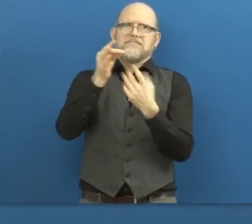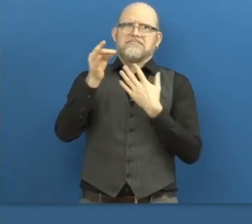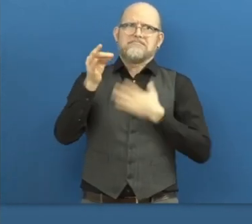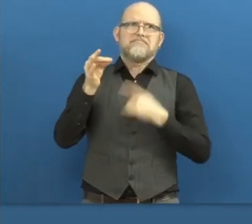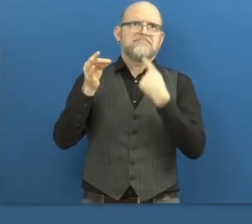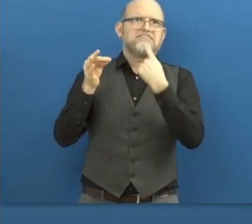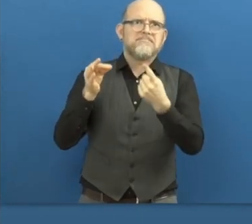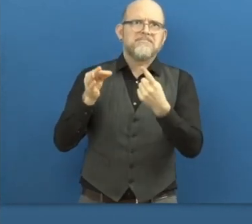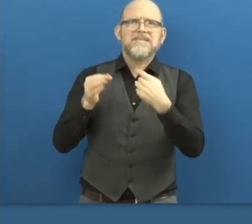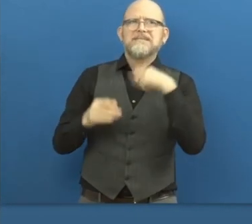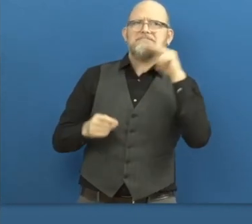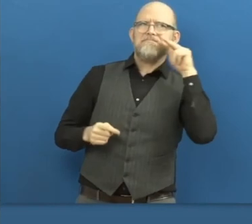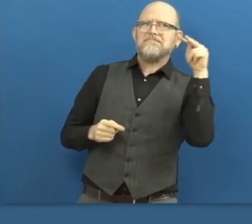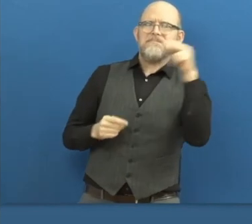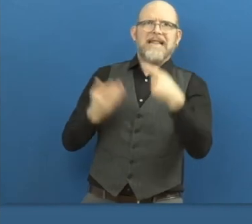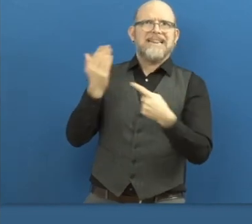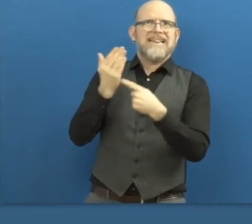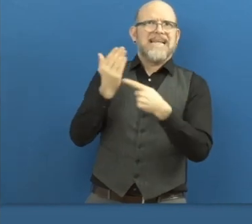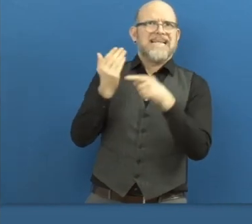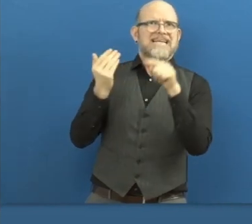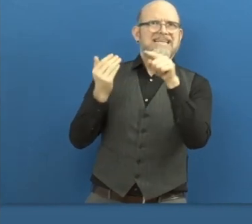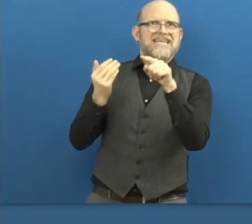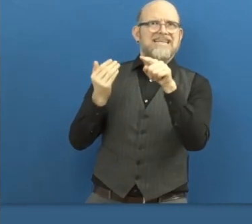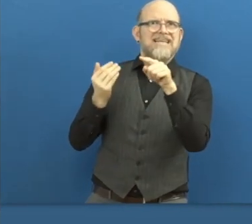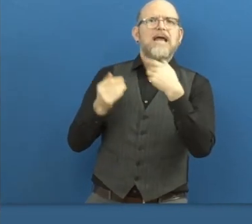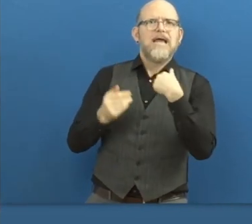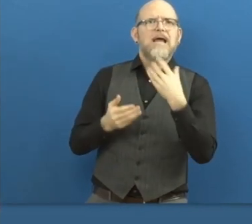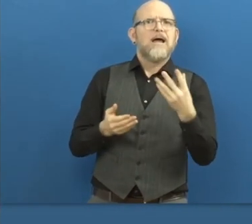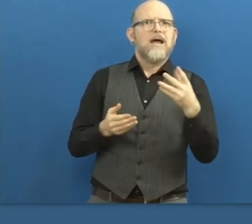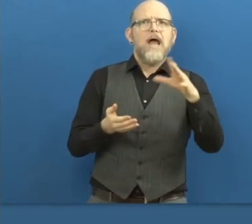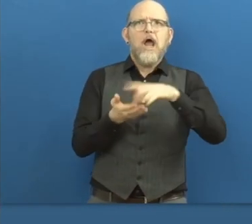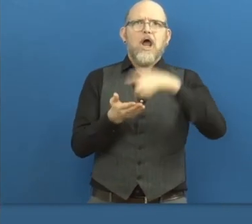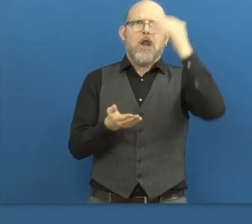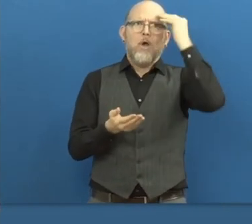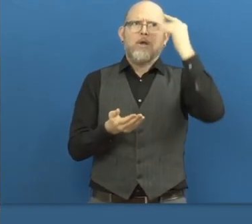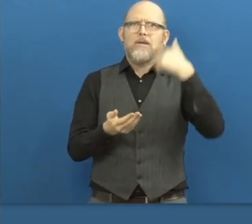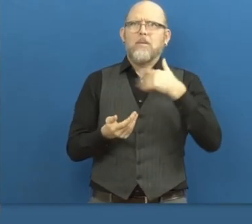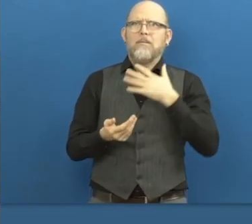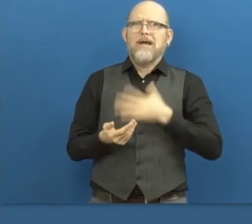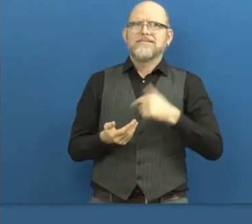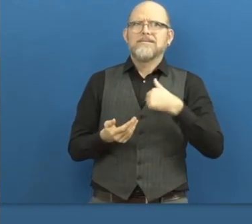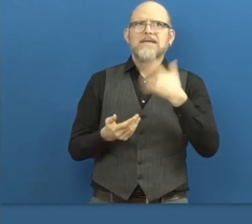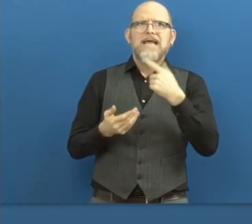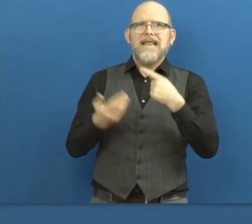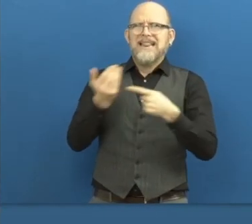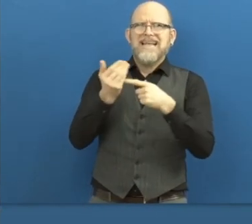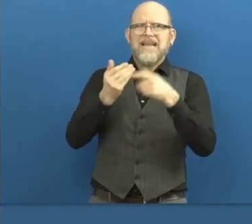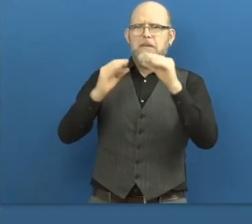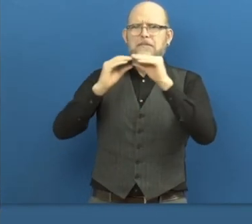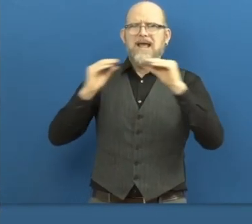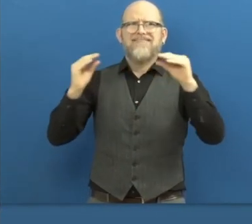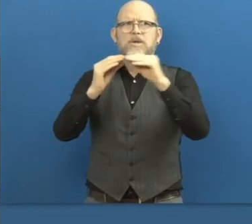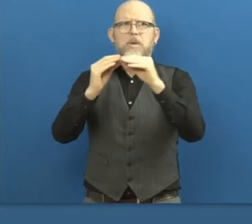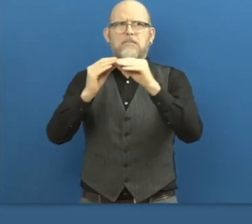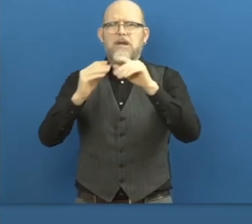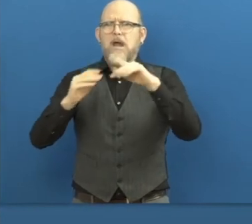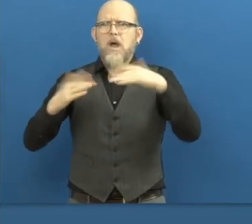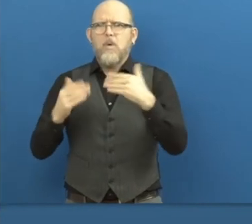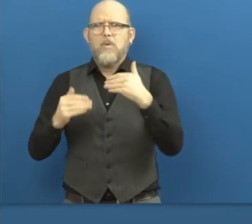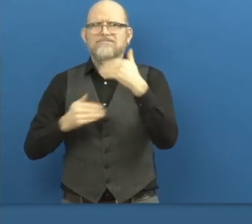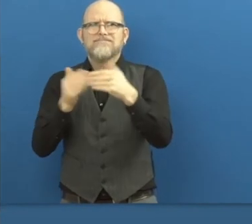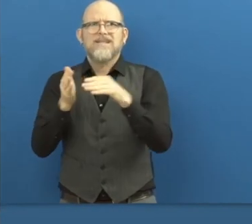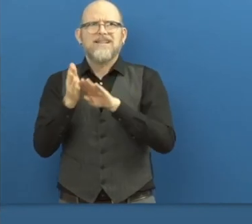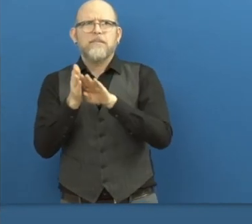the technical level. How do you run your site? How do you make them completely or almost fully accessible?